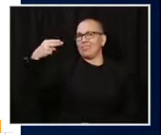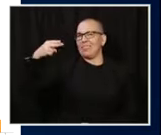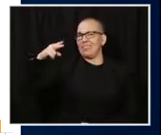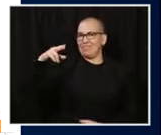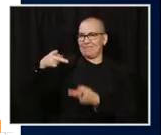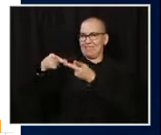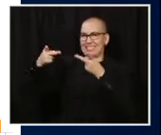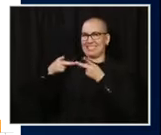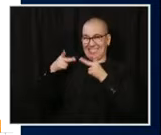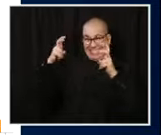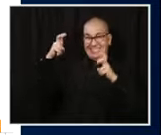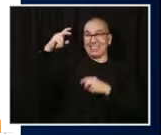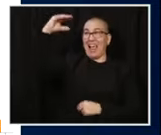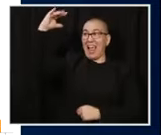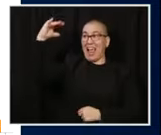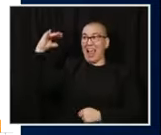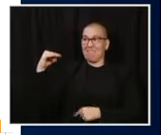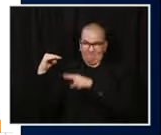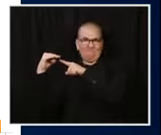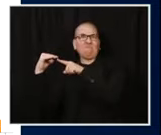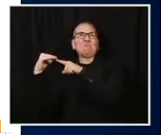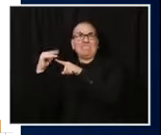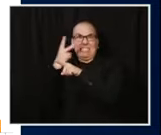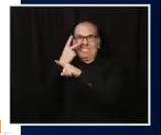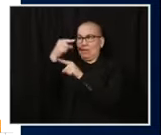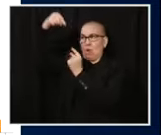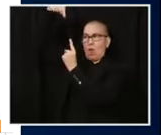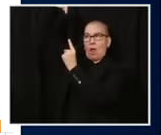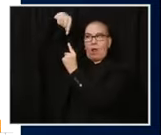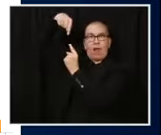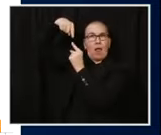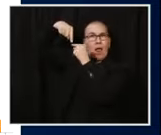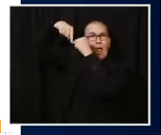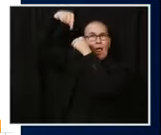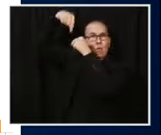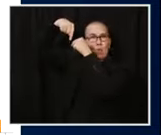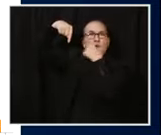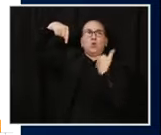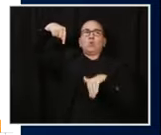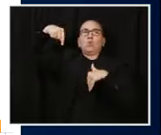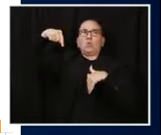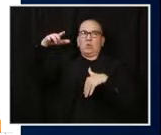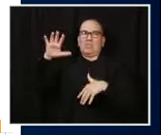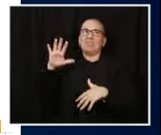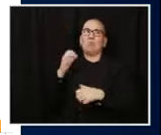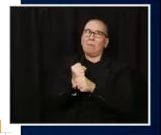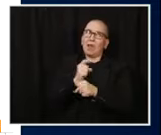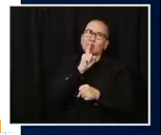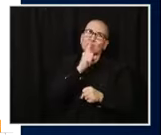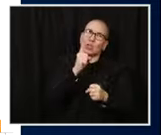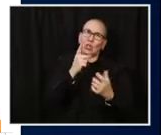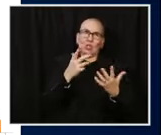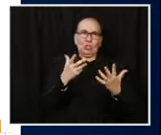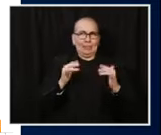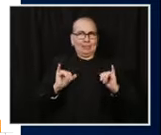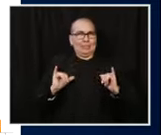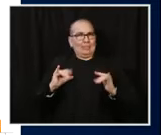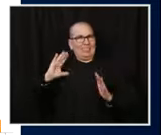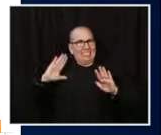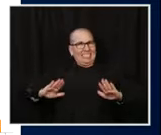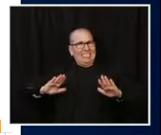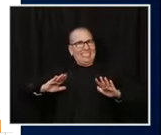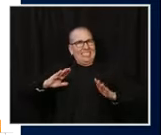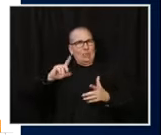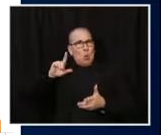an area where you want the closer to 50, the better. You want to have the least amount of cases per population. So being 31st out of